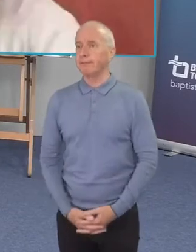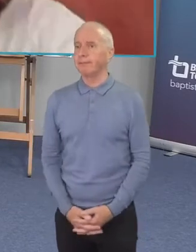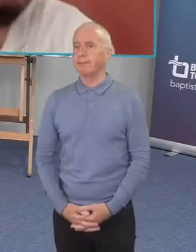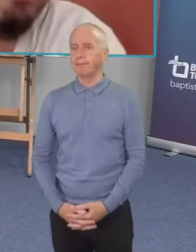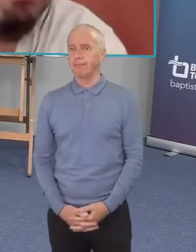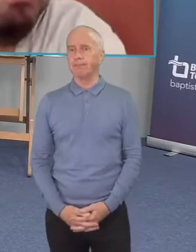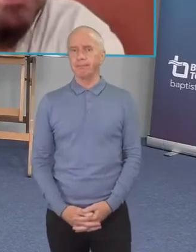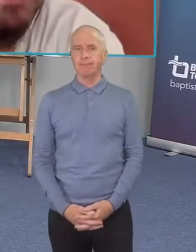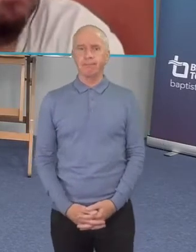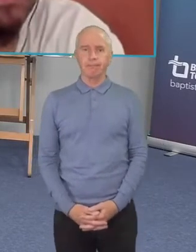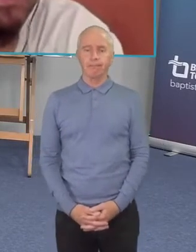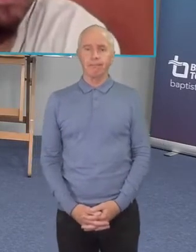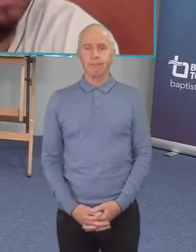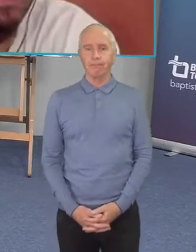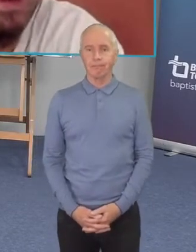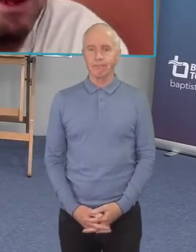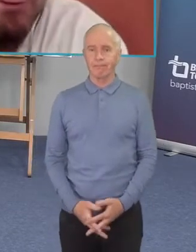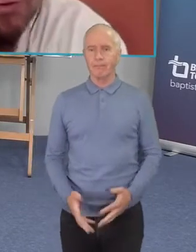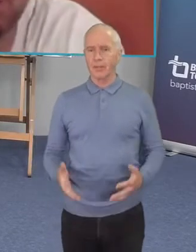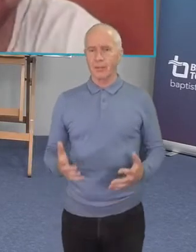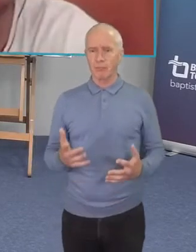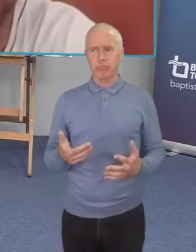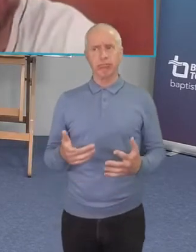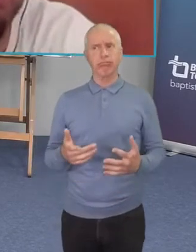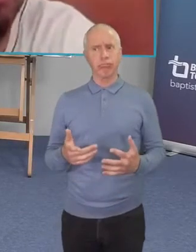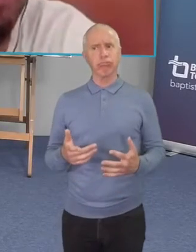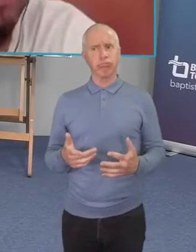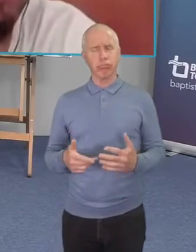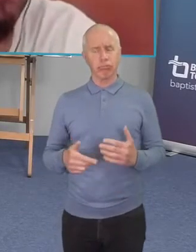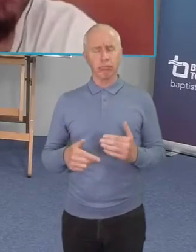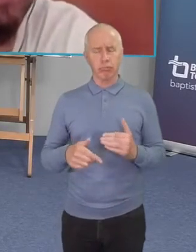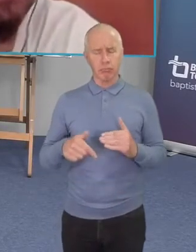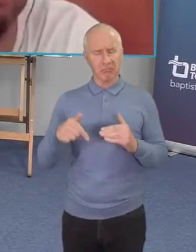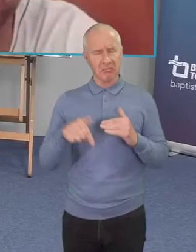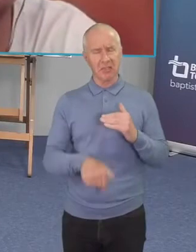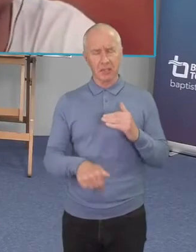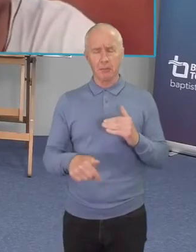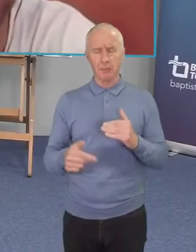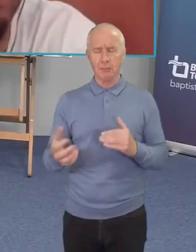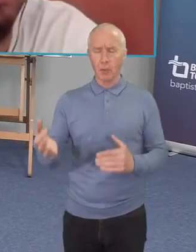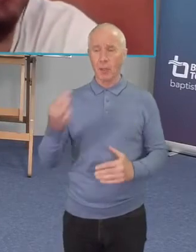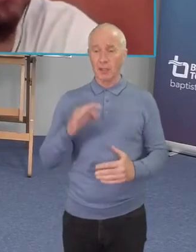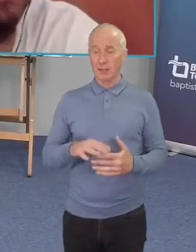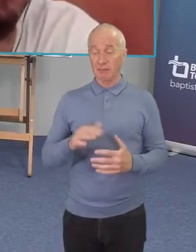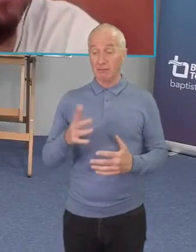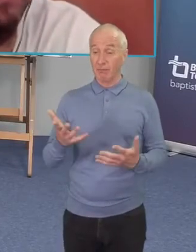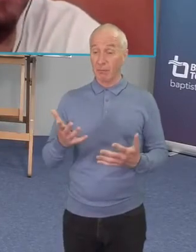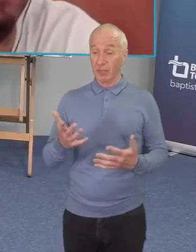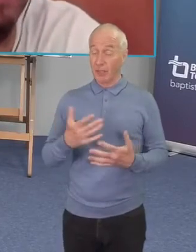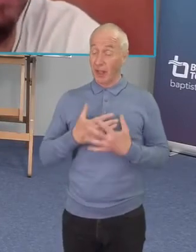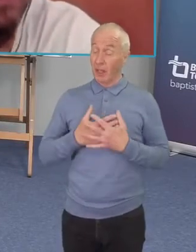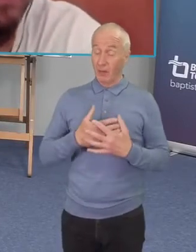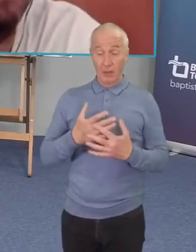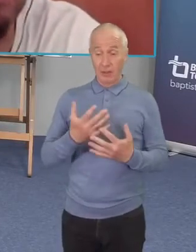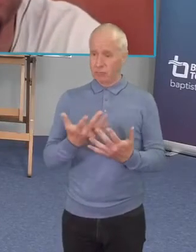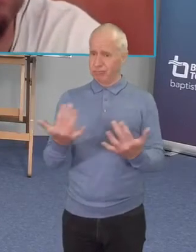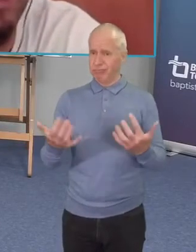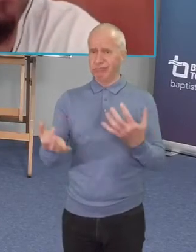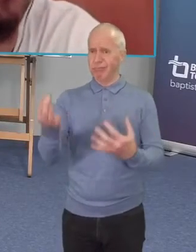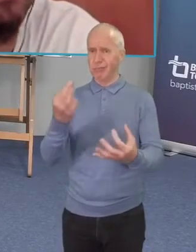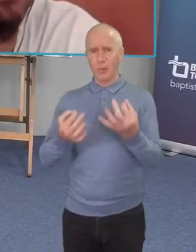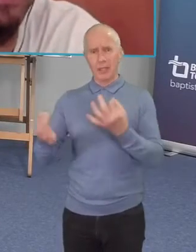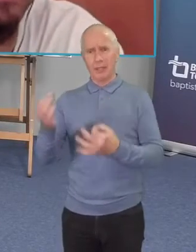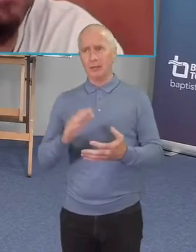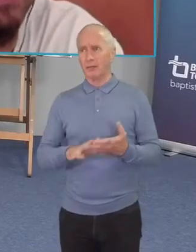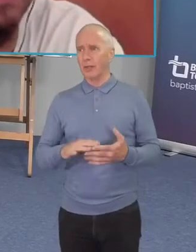hmm this is this is a deep one and i i love this i've you got so many different questions so thanks for asking them everybody it would have been a a